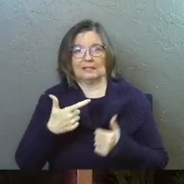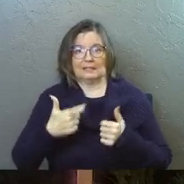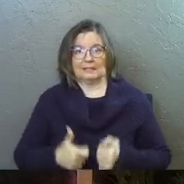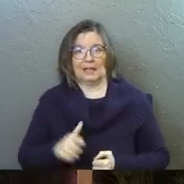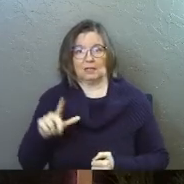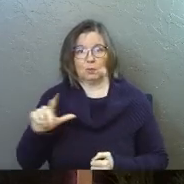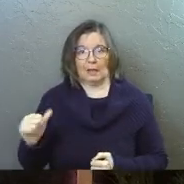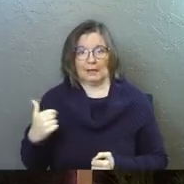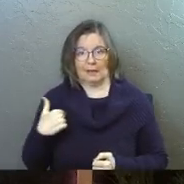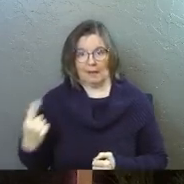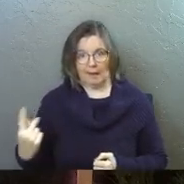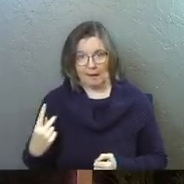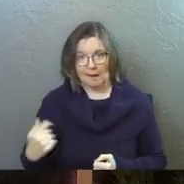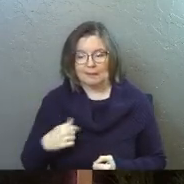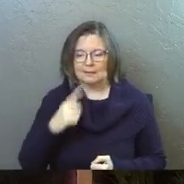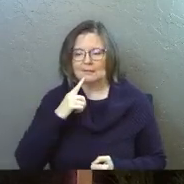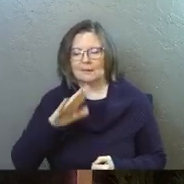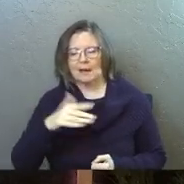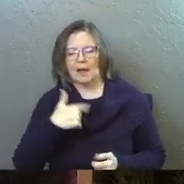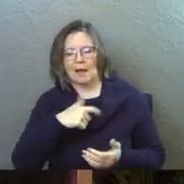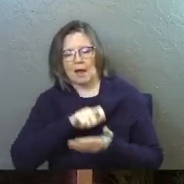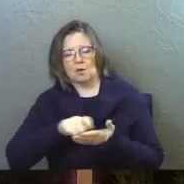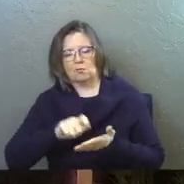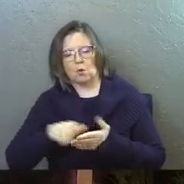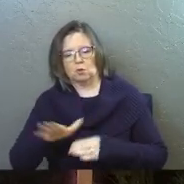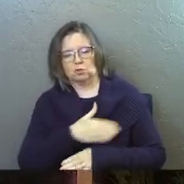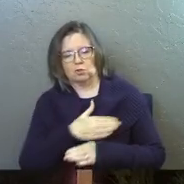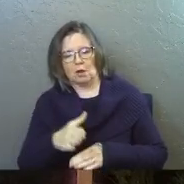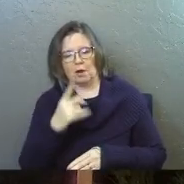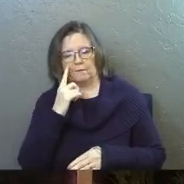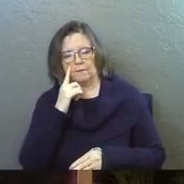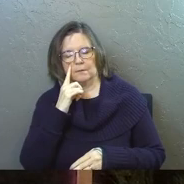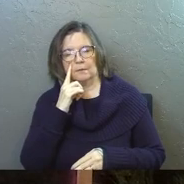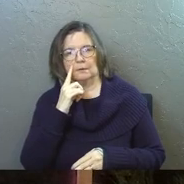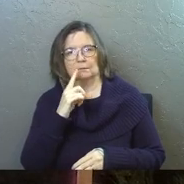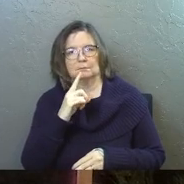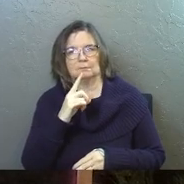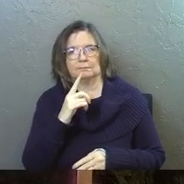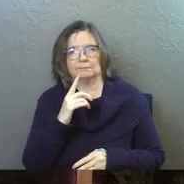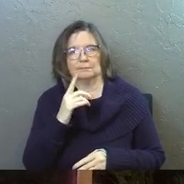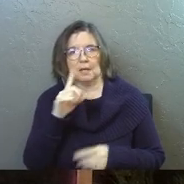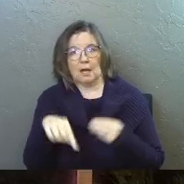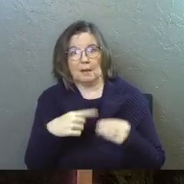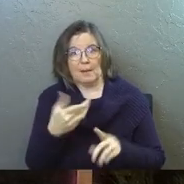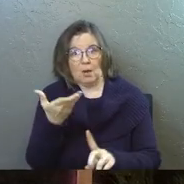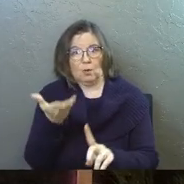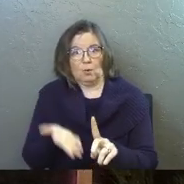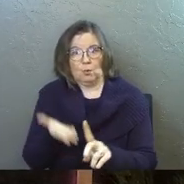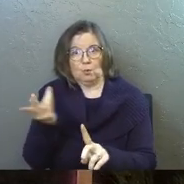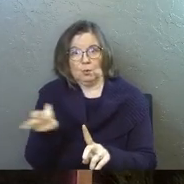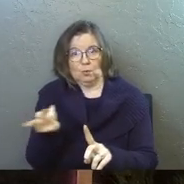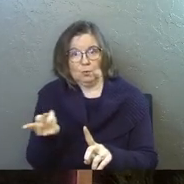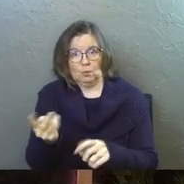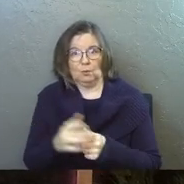text to Linda and I and said, Hey, I wrote a song, um, about you.